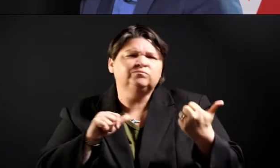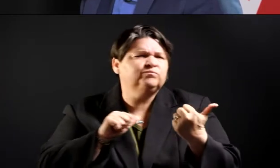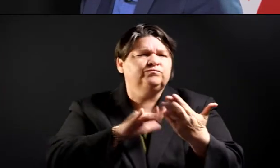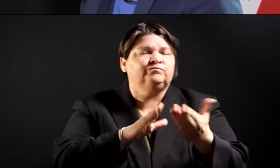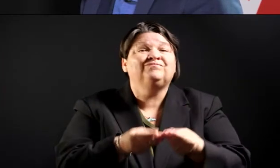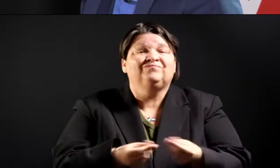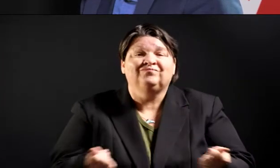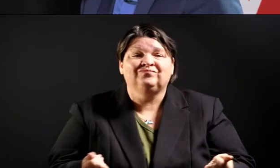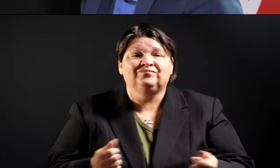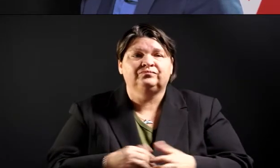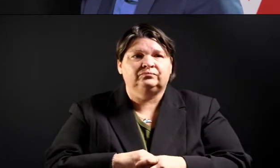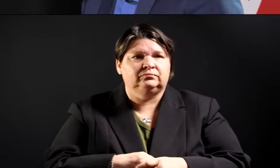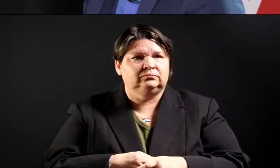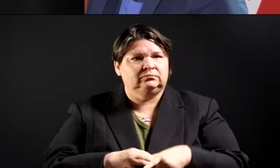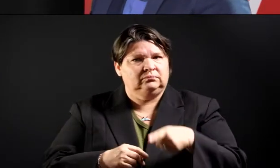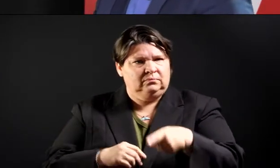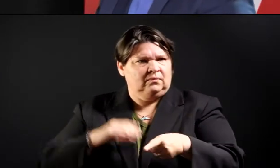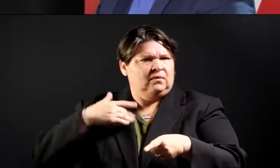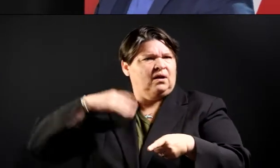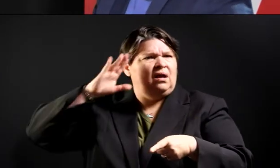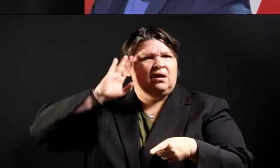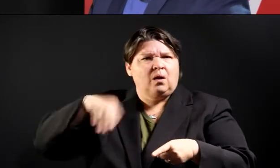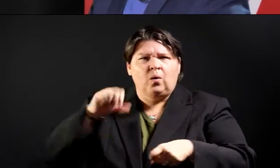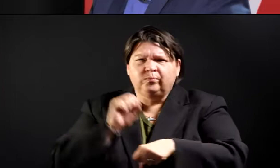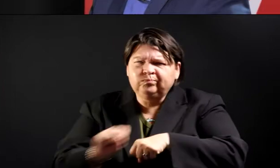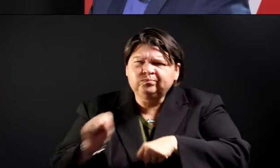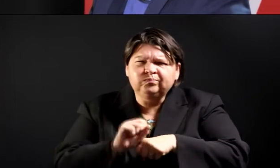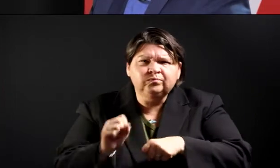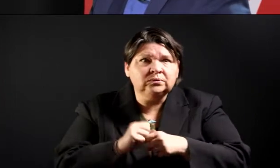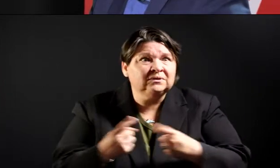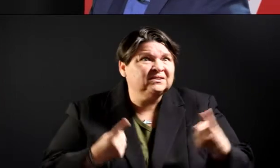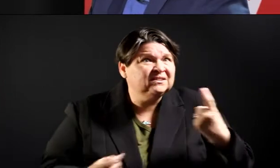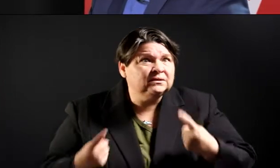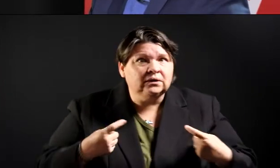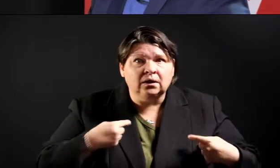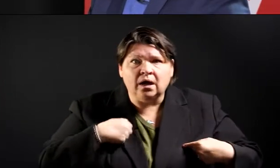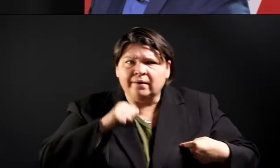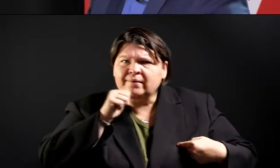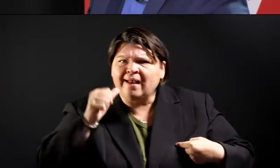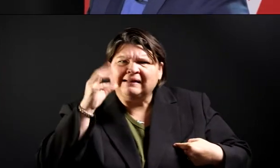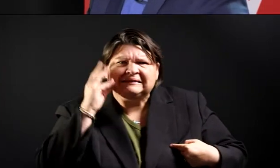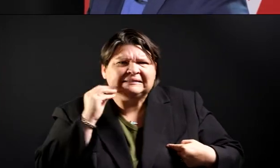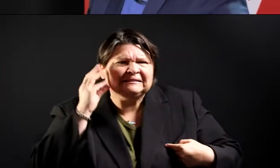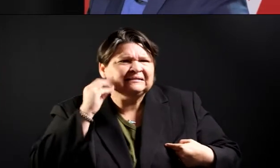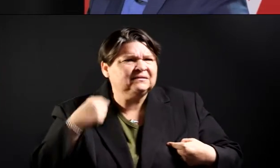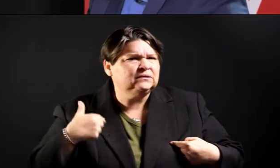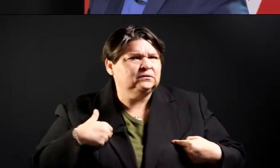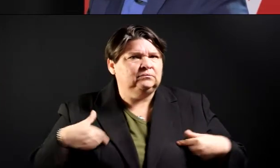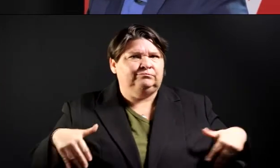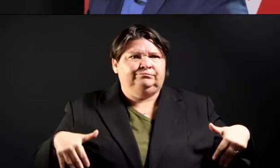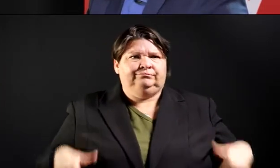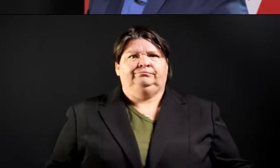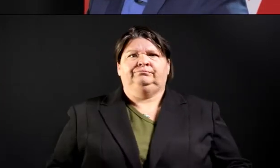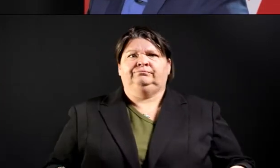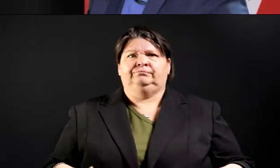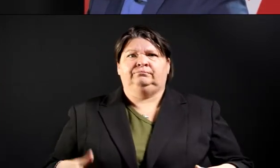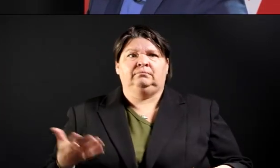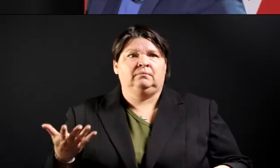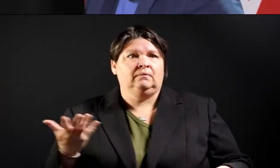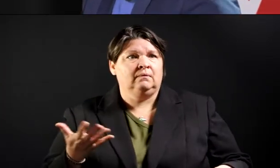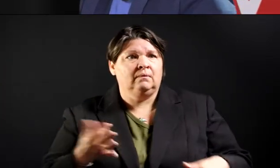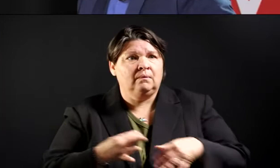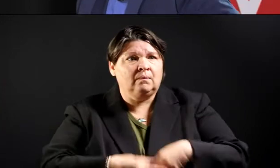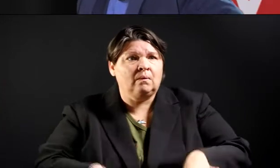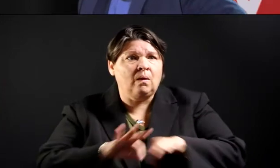and they're not easy questions, and they aren't questions we've ever dealt with before. And that makes it even more important that you and Kelly and our community partners